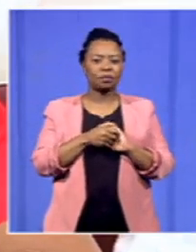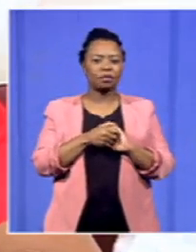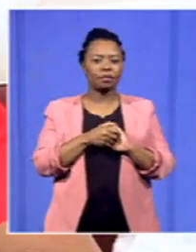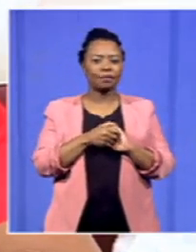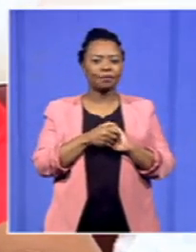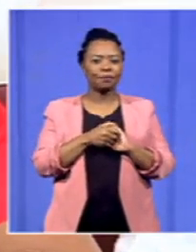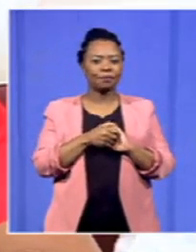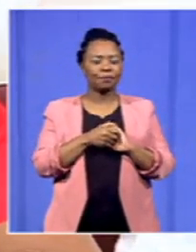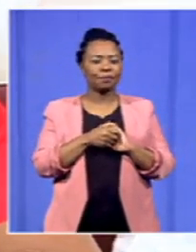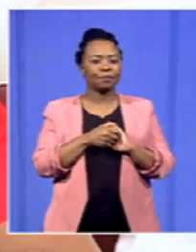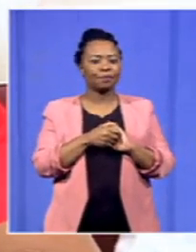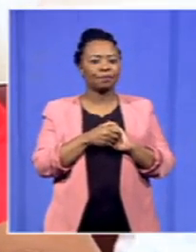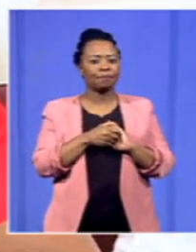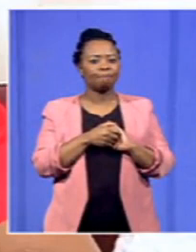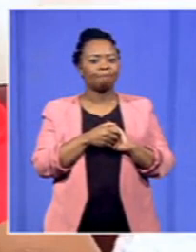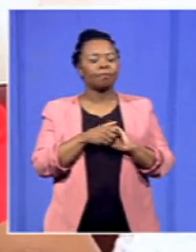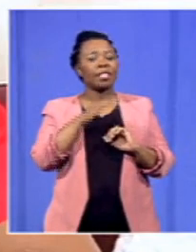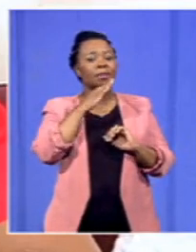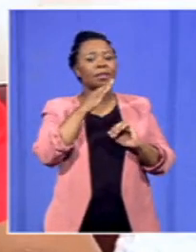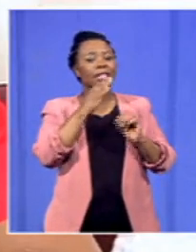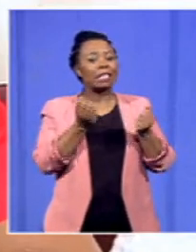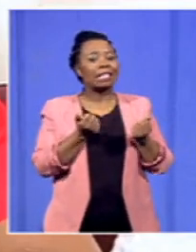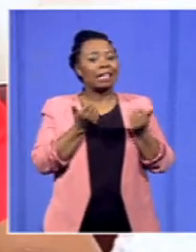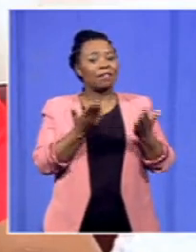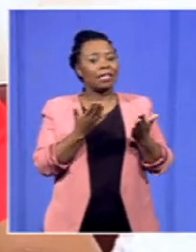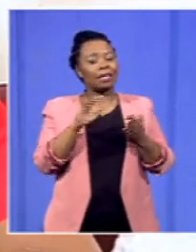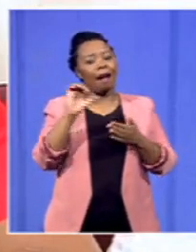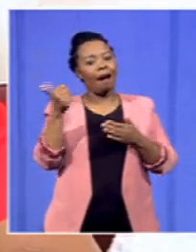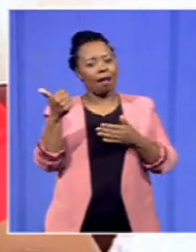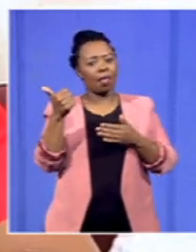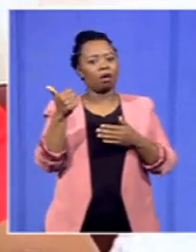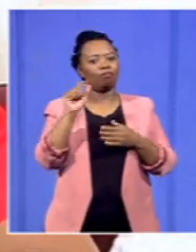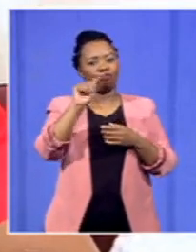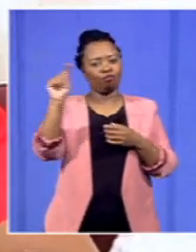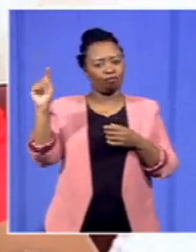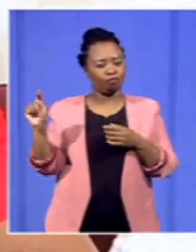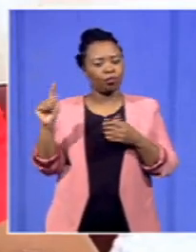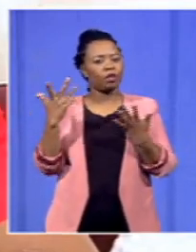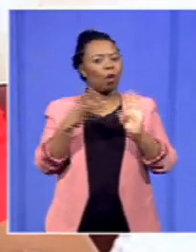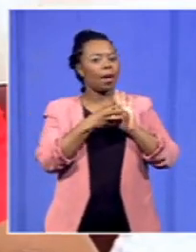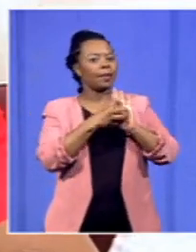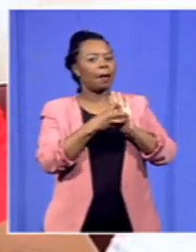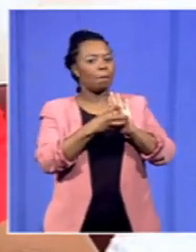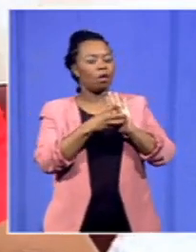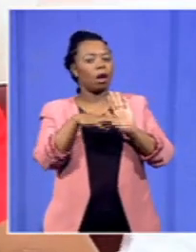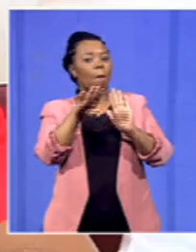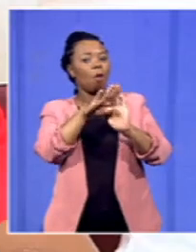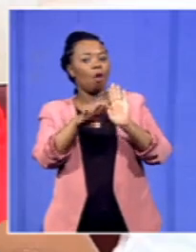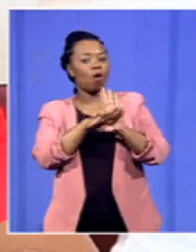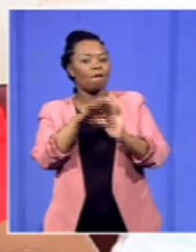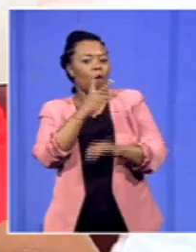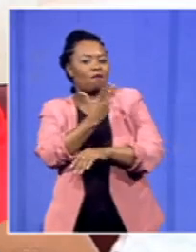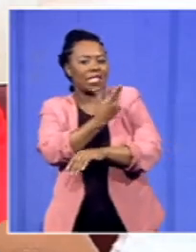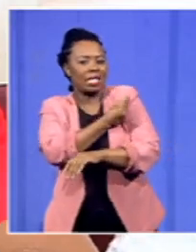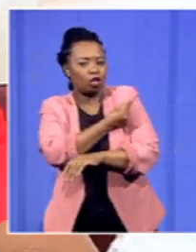has been affecting services in other aspects. For instance, if you talk about the vaccination program that